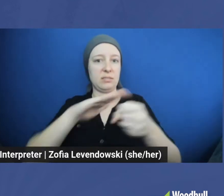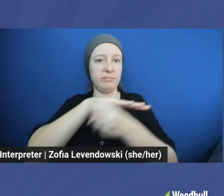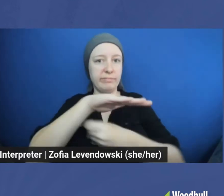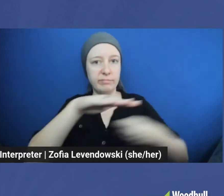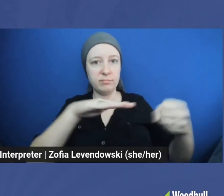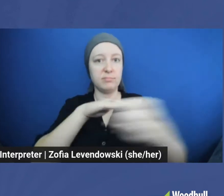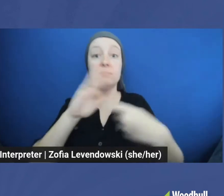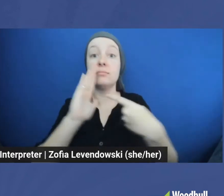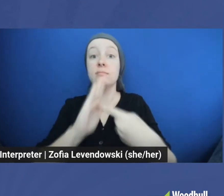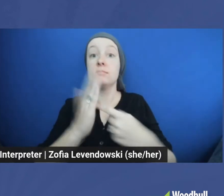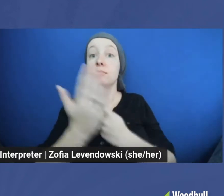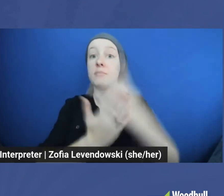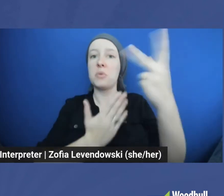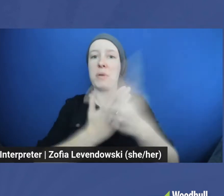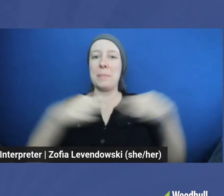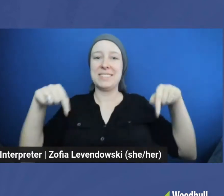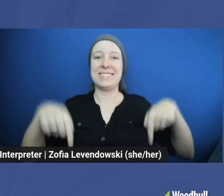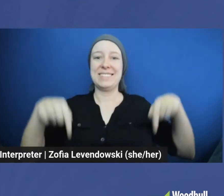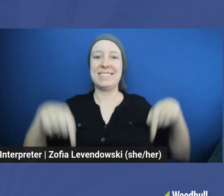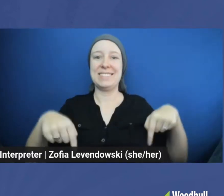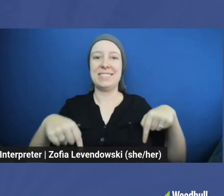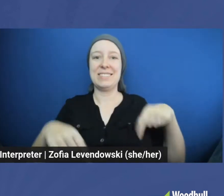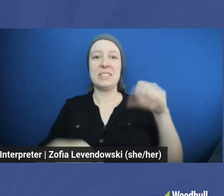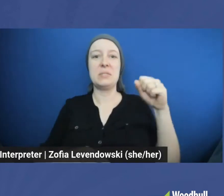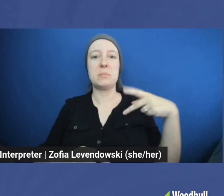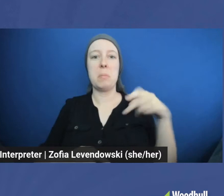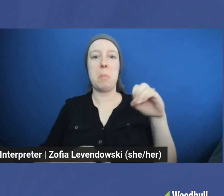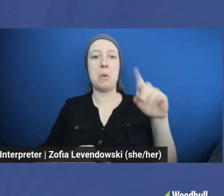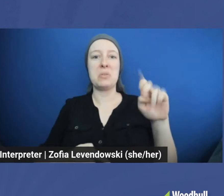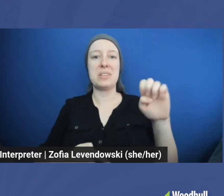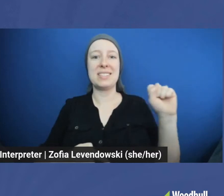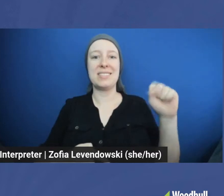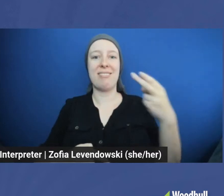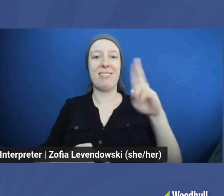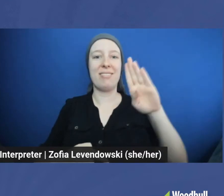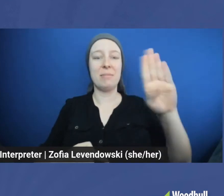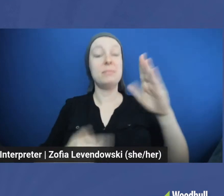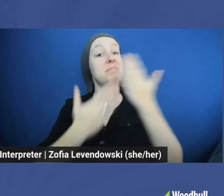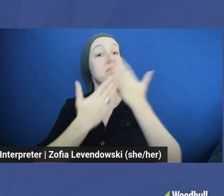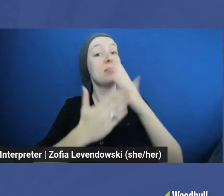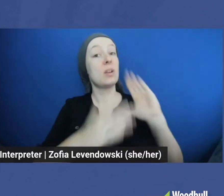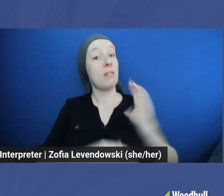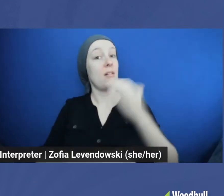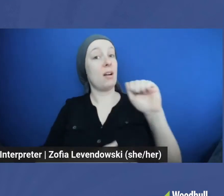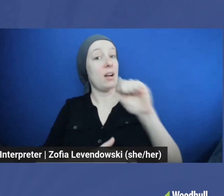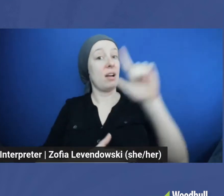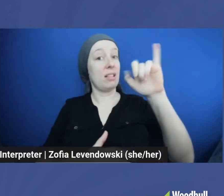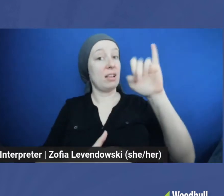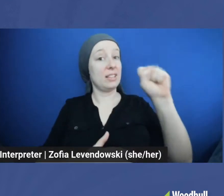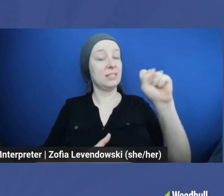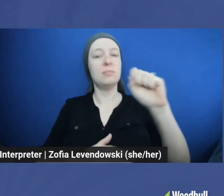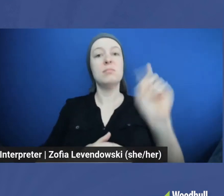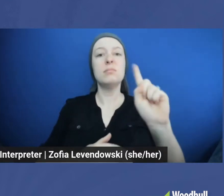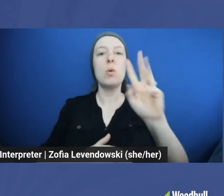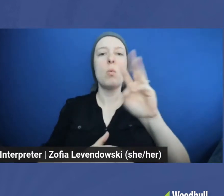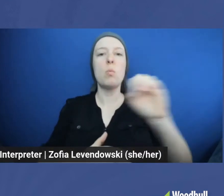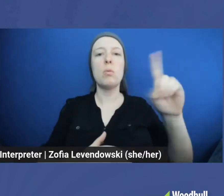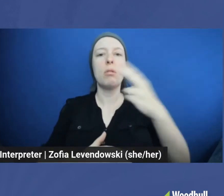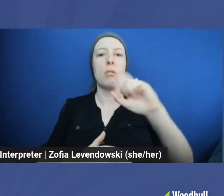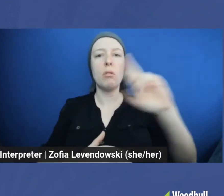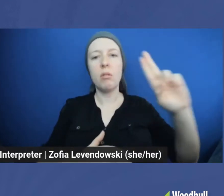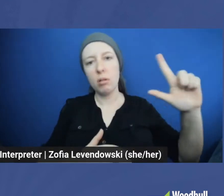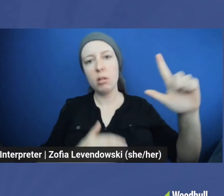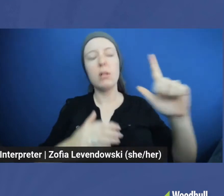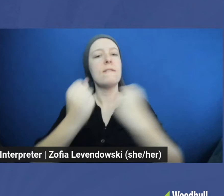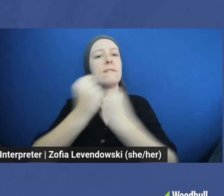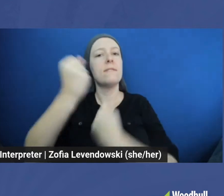such as programs like this, Spokes Hub. We're grateful to our allies at Woodhull Freedom Foundation for joining us on this